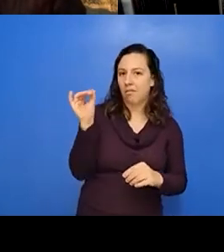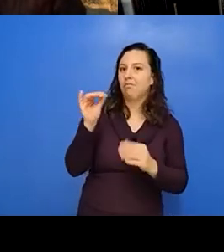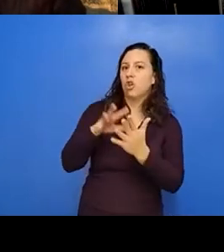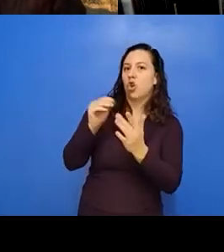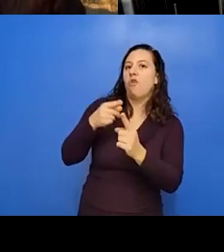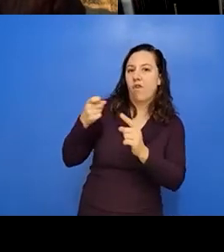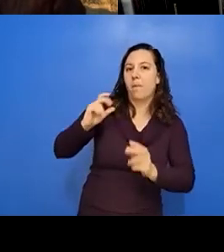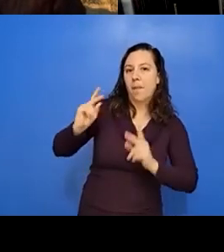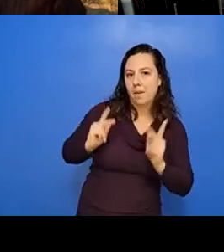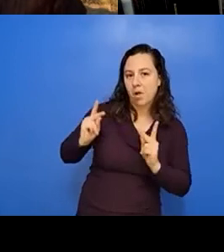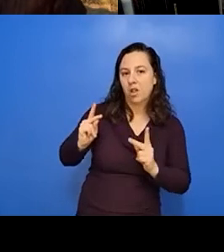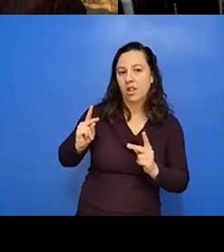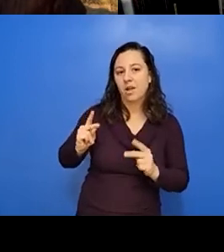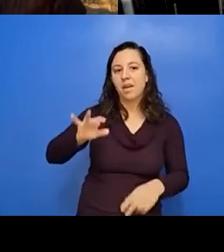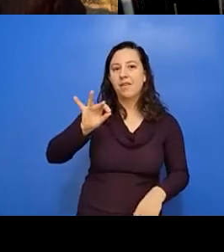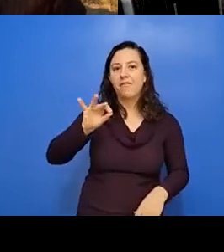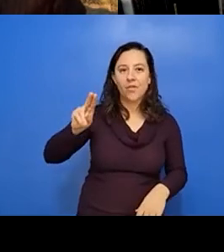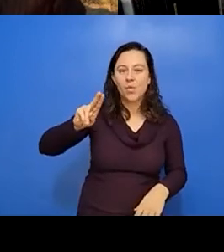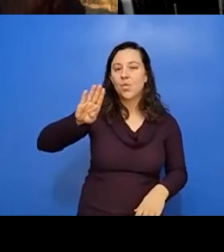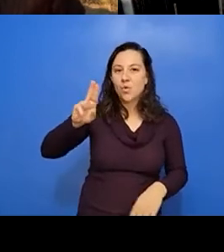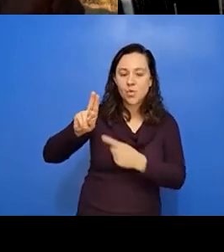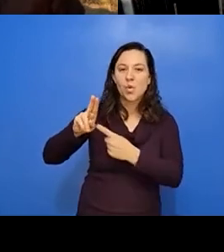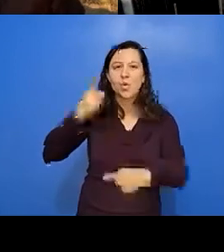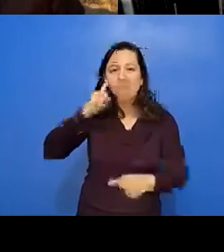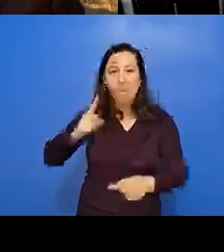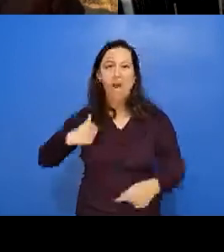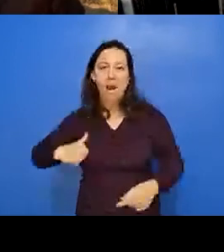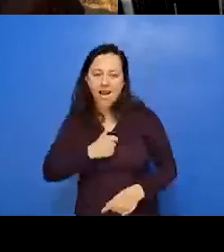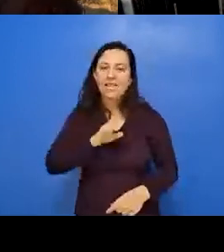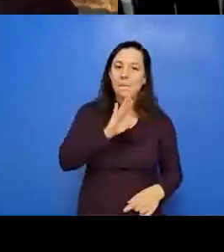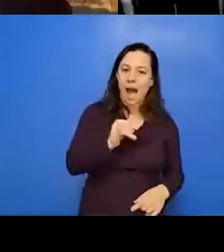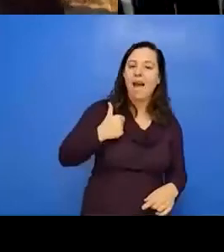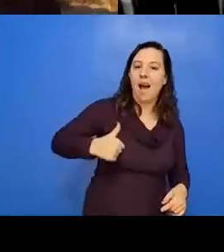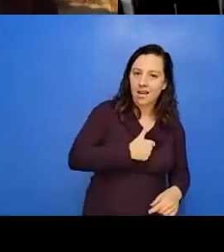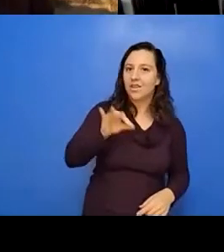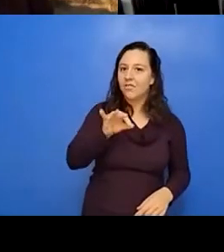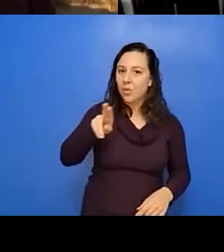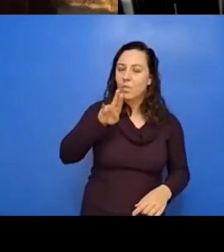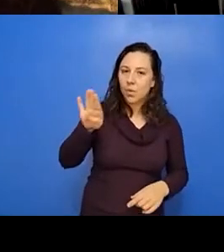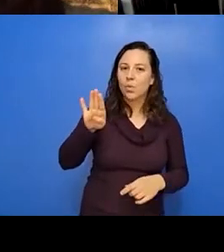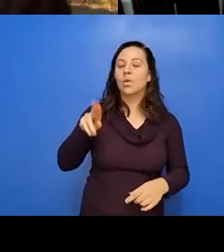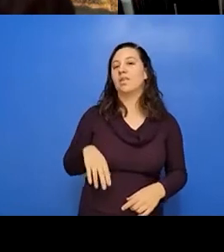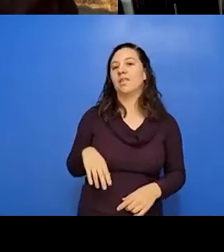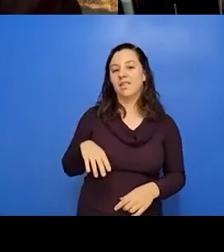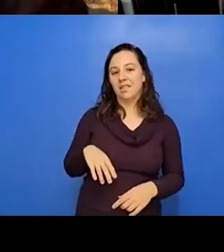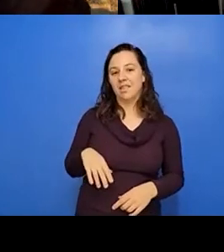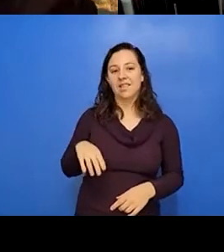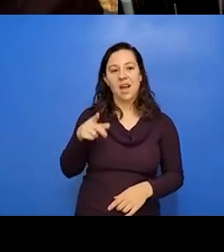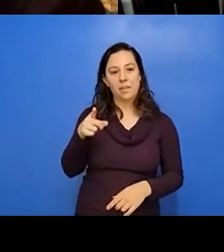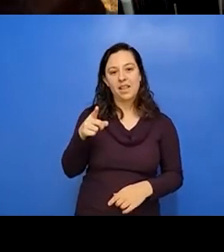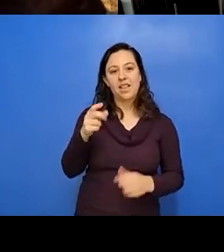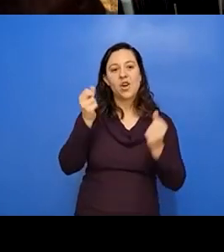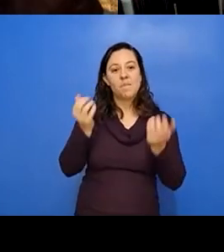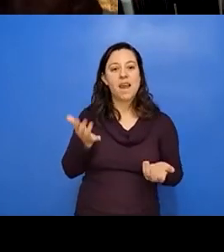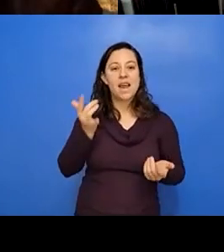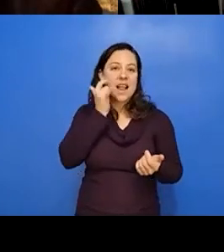just a hip hop clothing line. It's a really good, um, way to think about for us bias. I mean, there are so many California